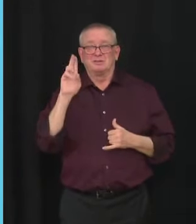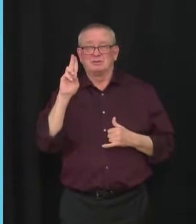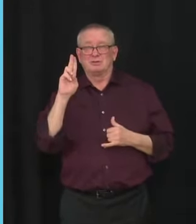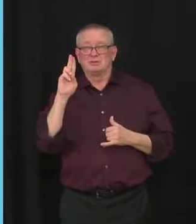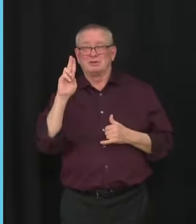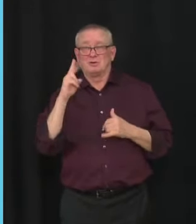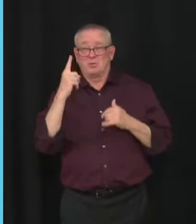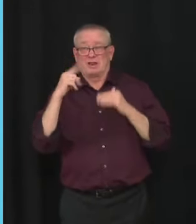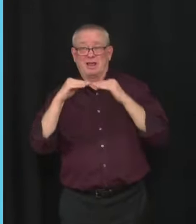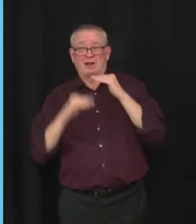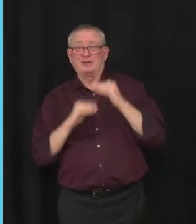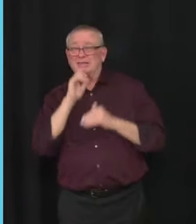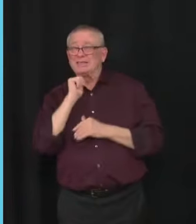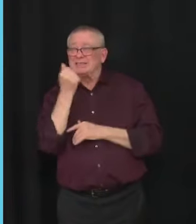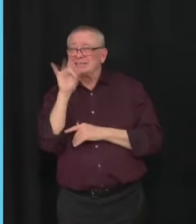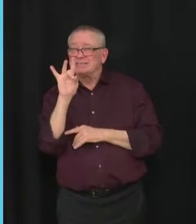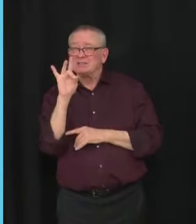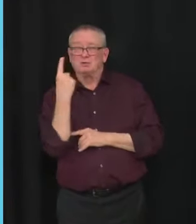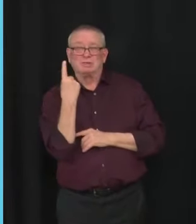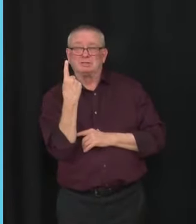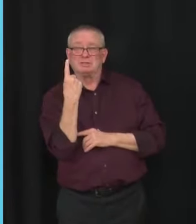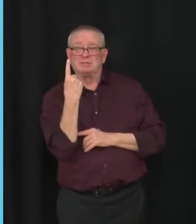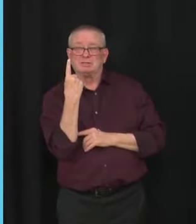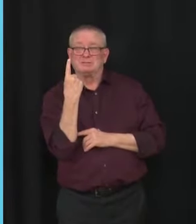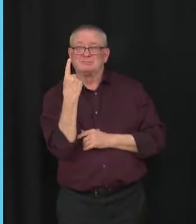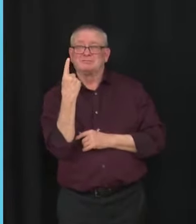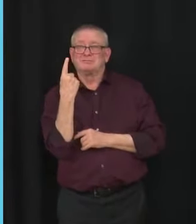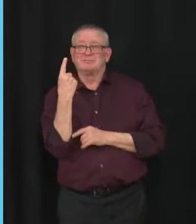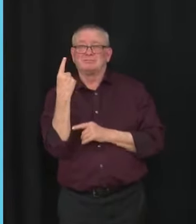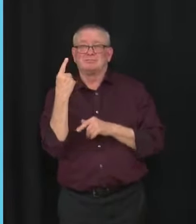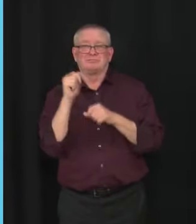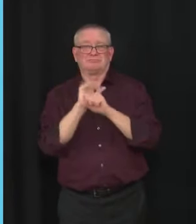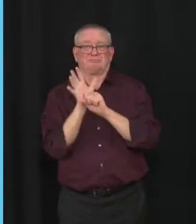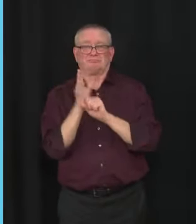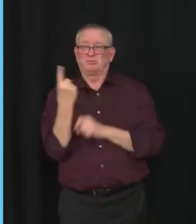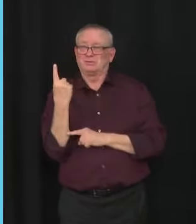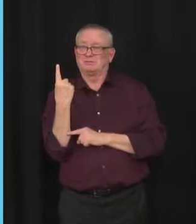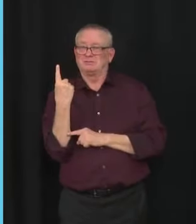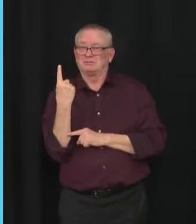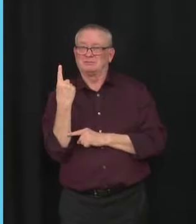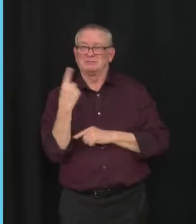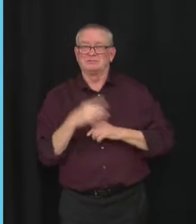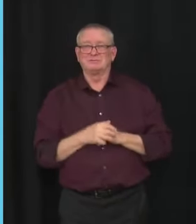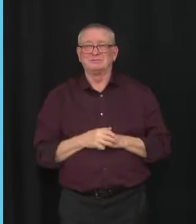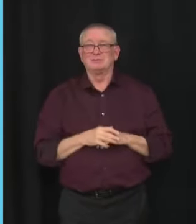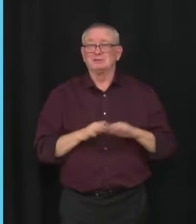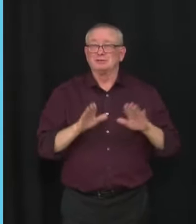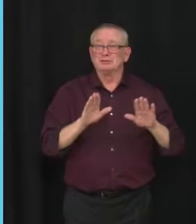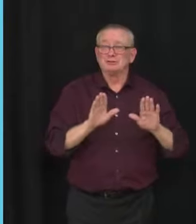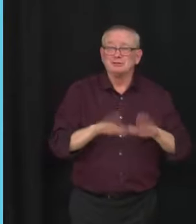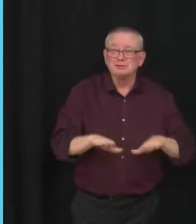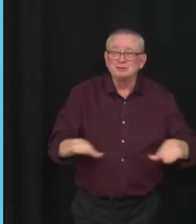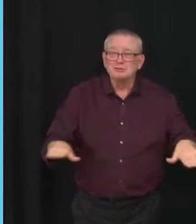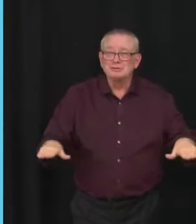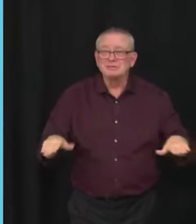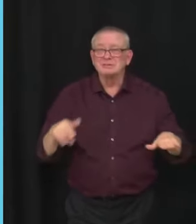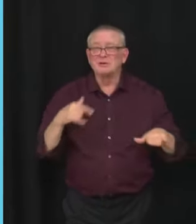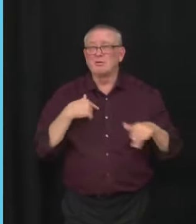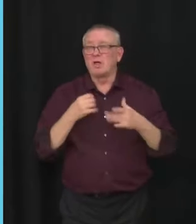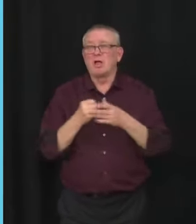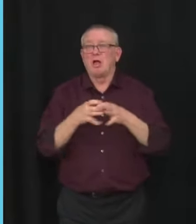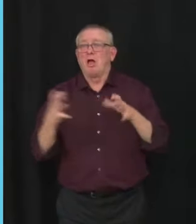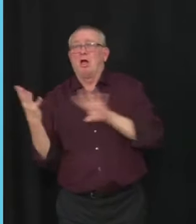we don't have anything like the same kind of risk for pressure on the health care system emanating from children in this age bracket.